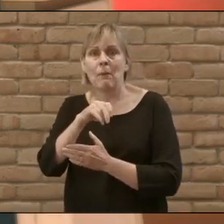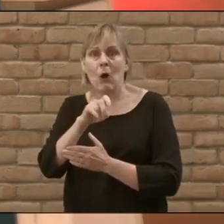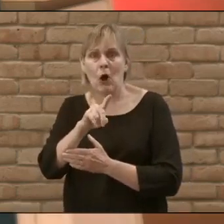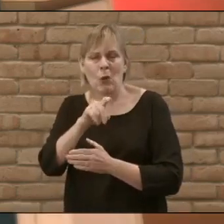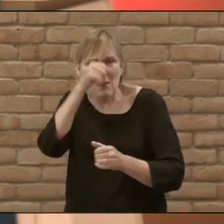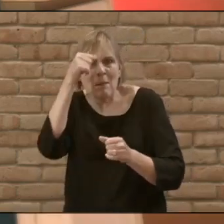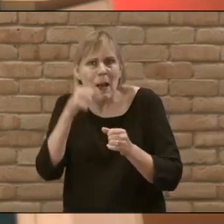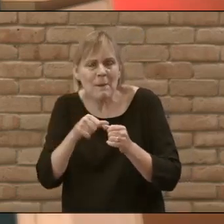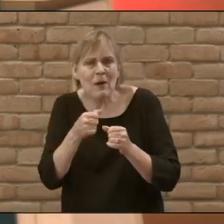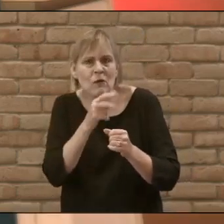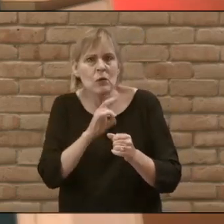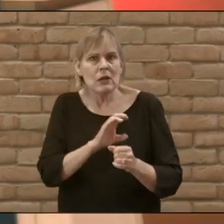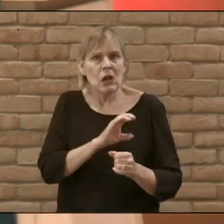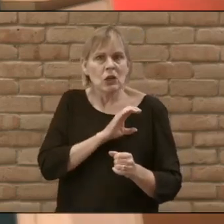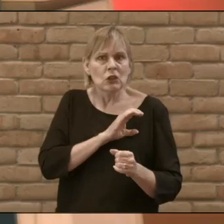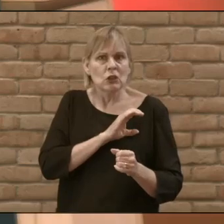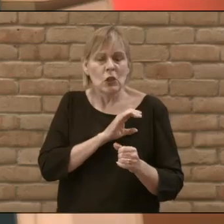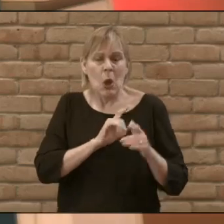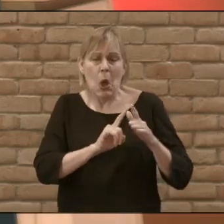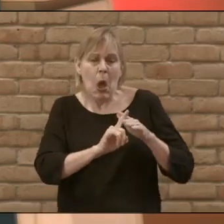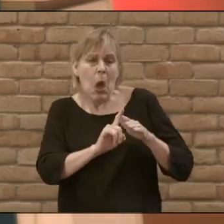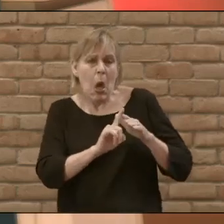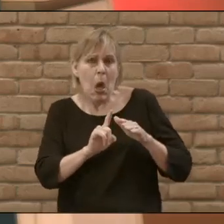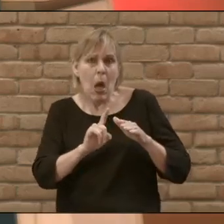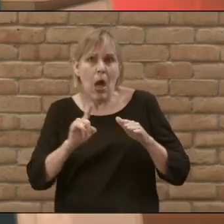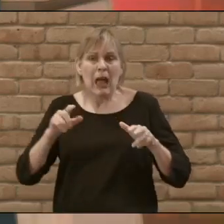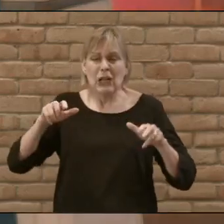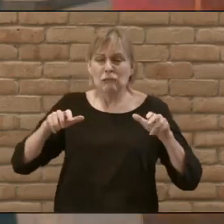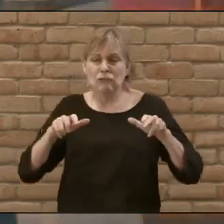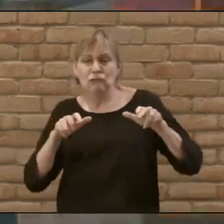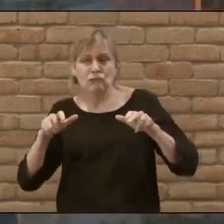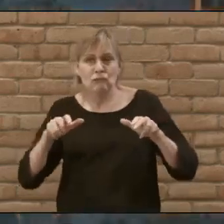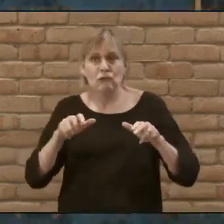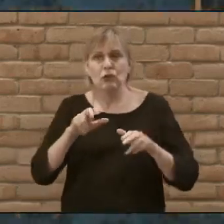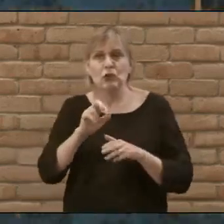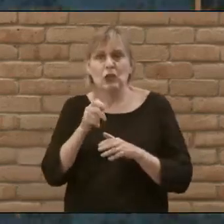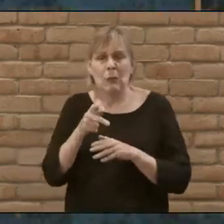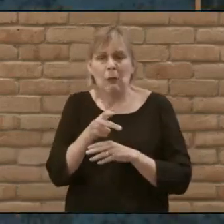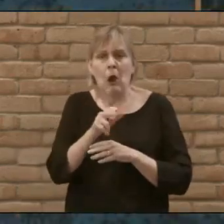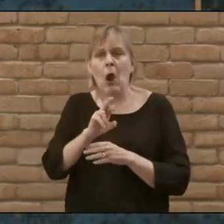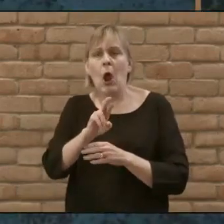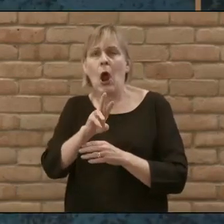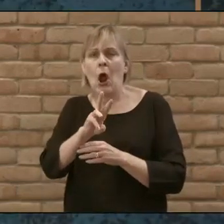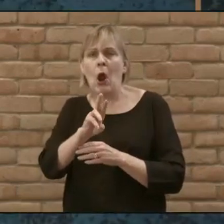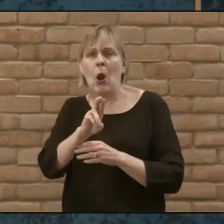scene where a few characters are fleeing a dinosaur in a Jeep Wrangler.